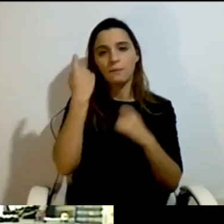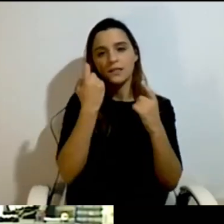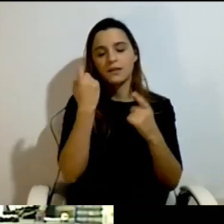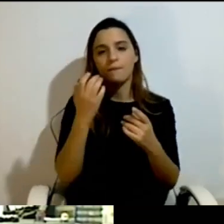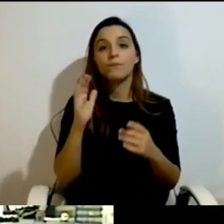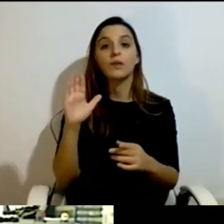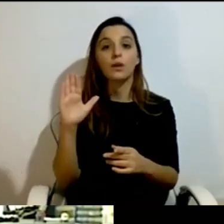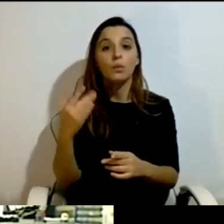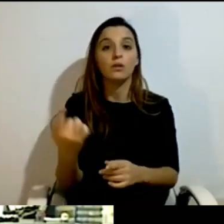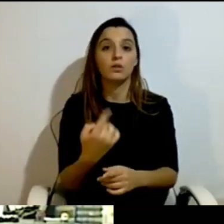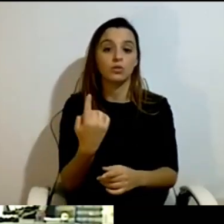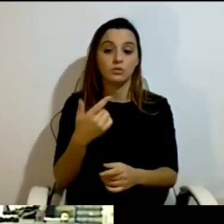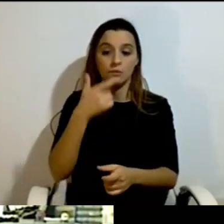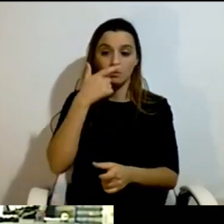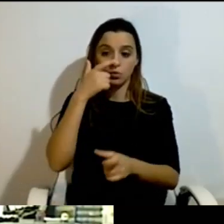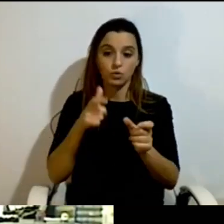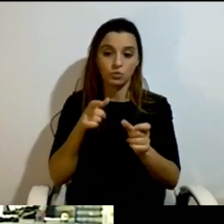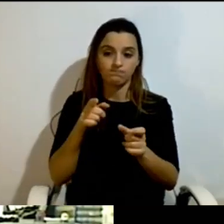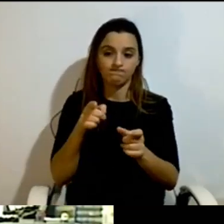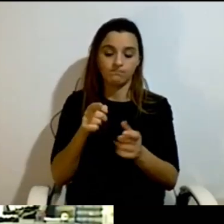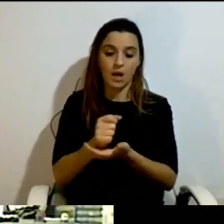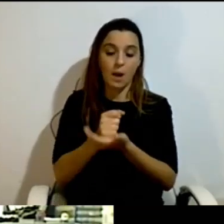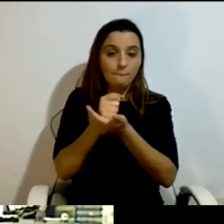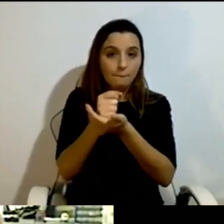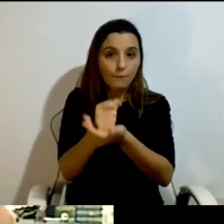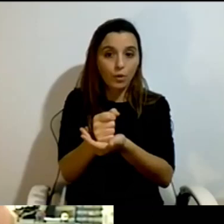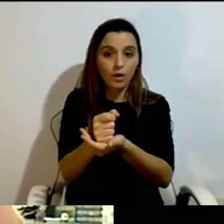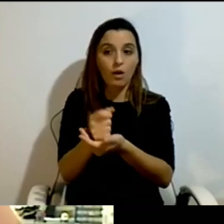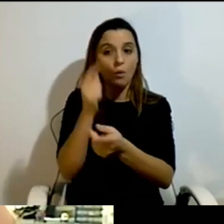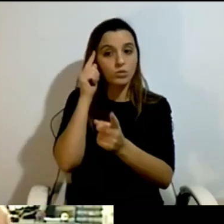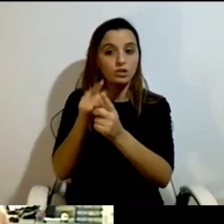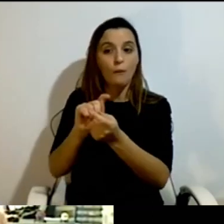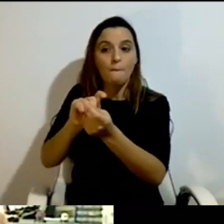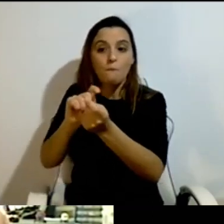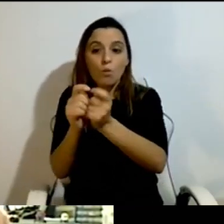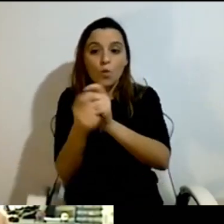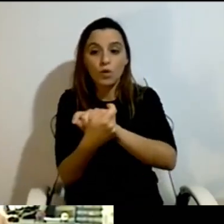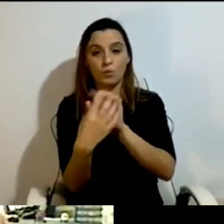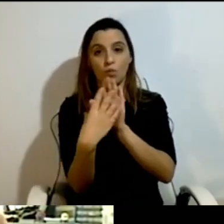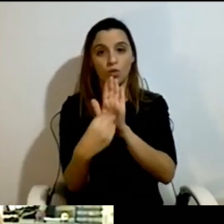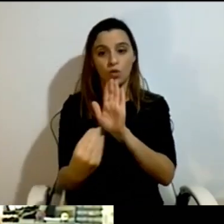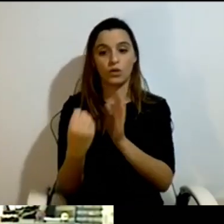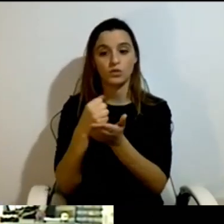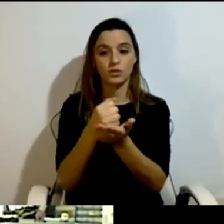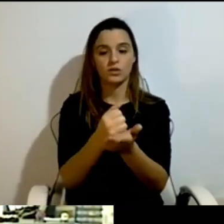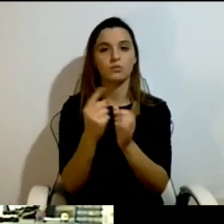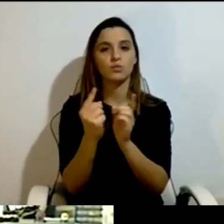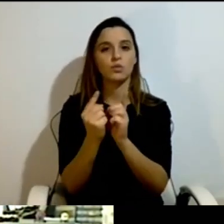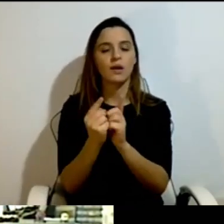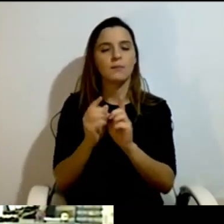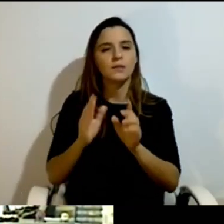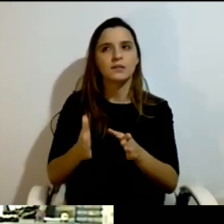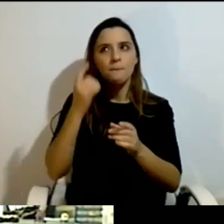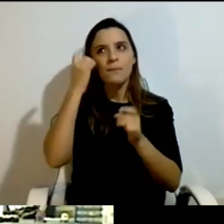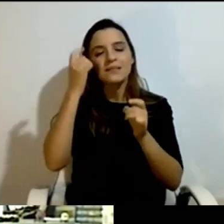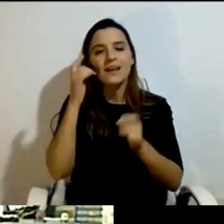to go into the model of personal assistance, you'll have to consider how to work with the parents. You have to find a way to support